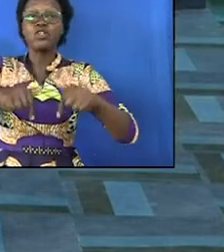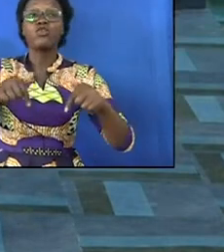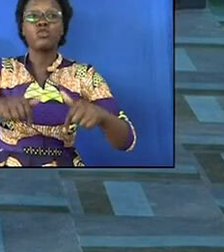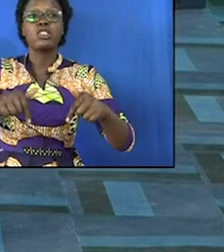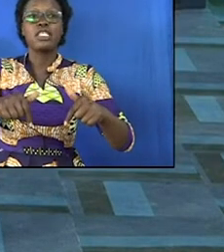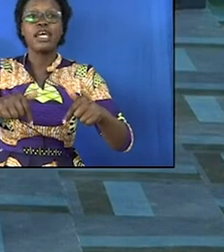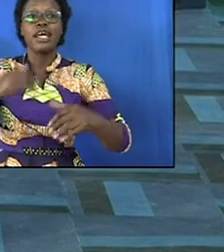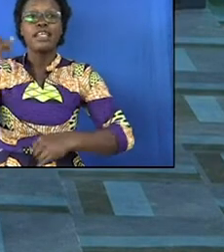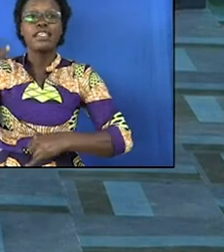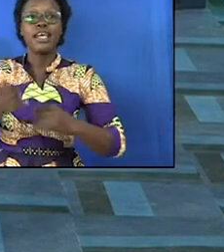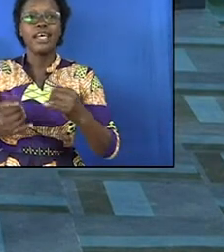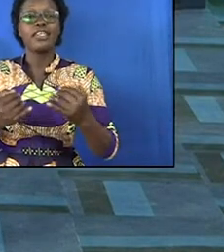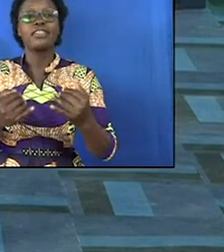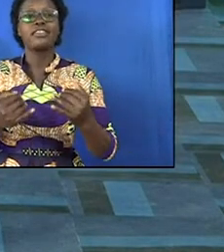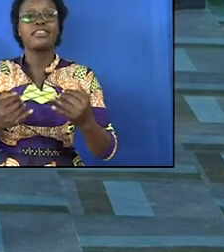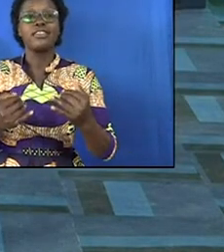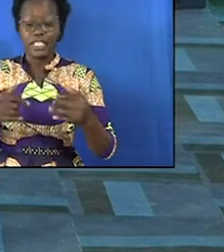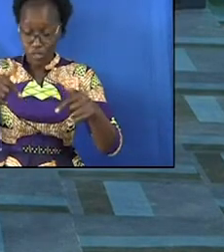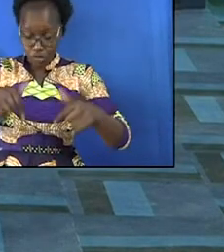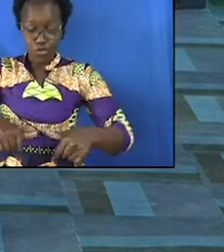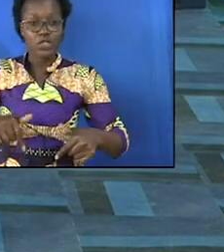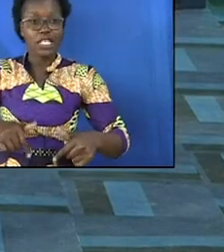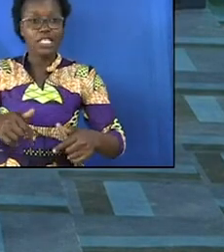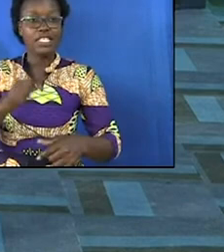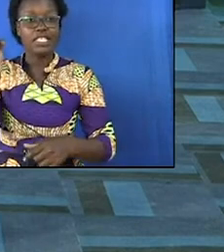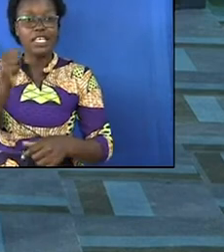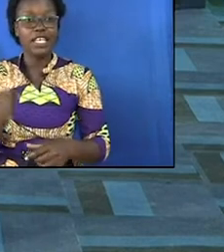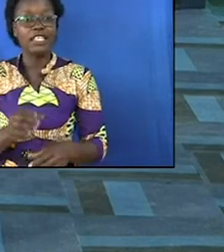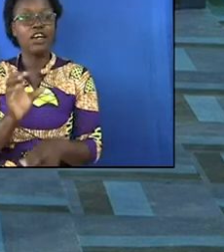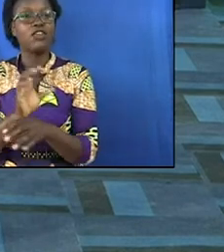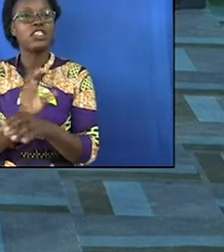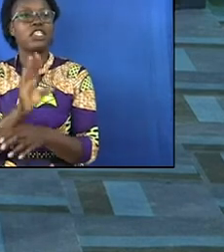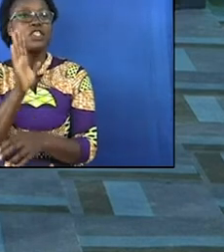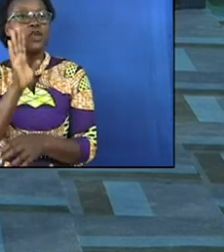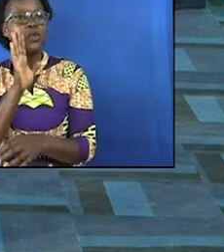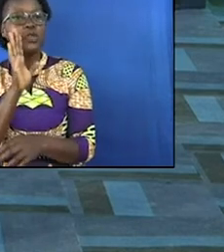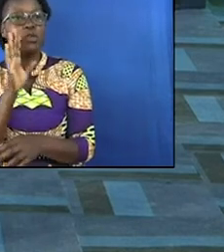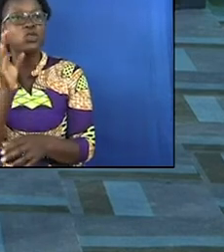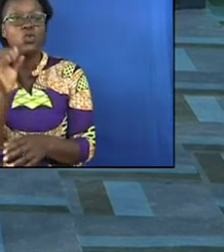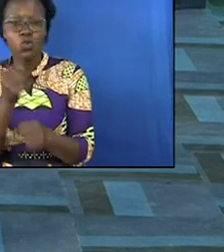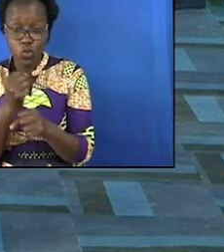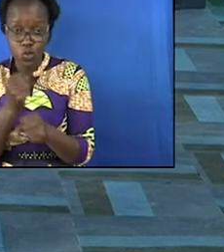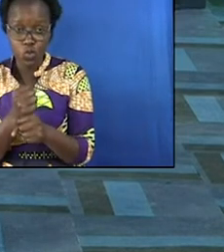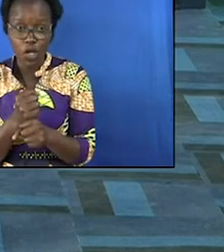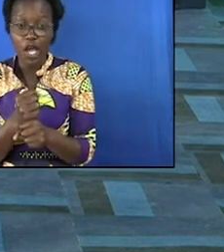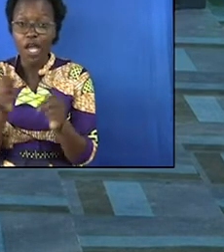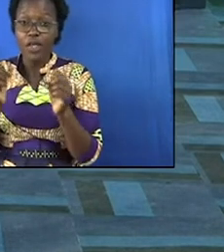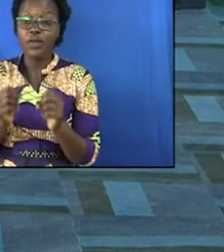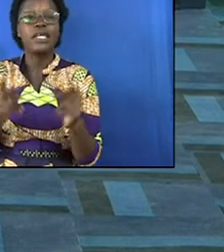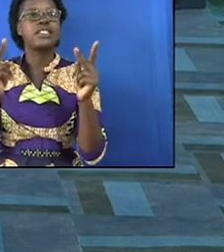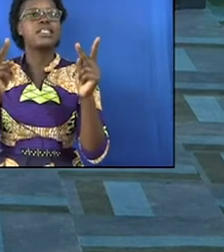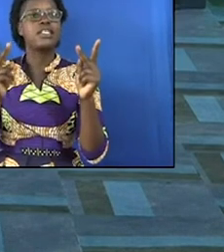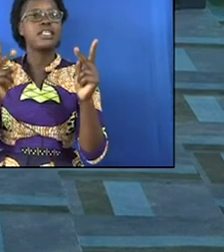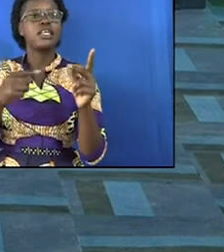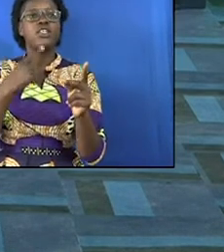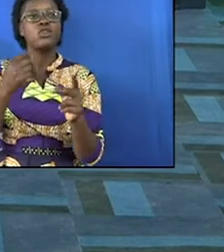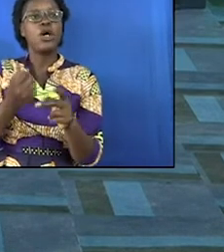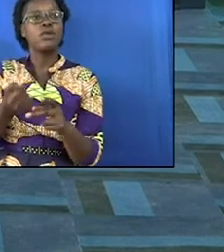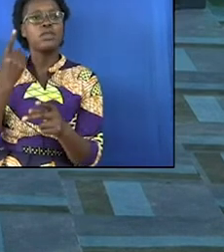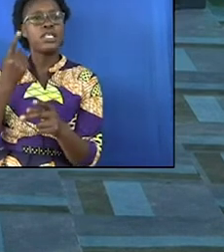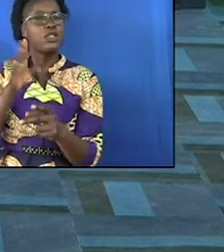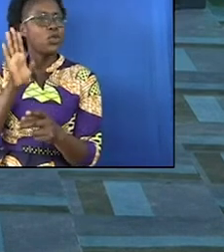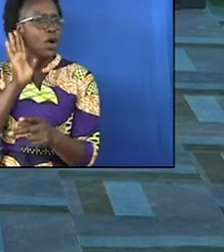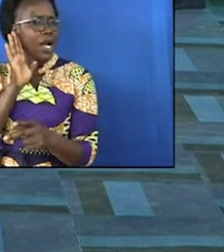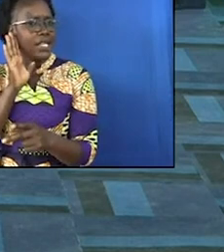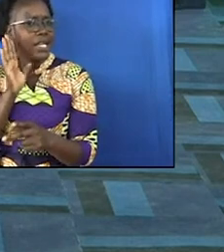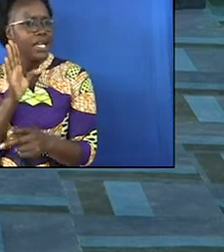is the elder of the church that is what the whisper will do and I'm saying have you heard